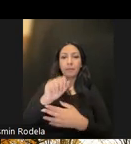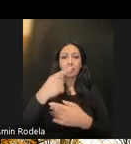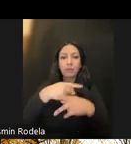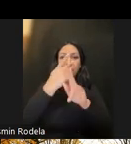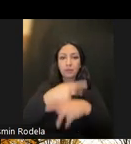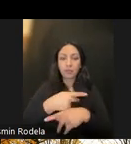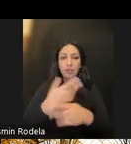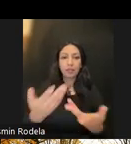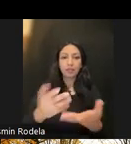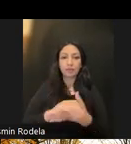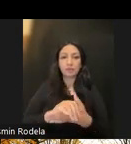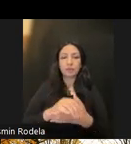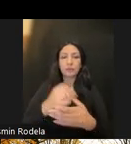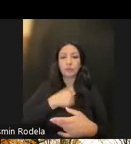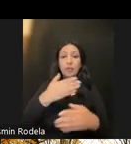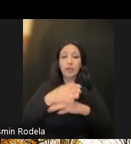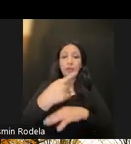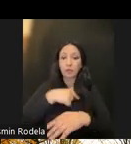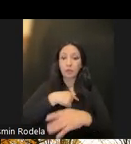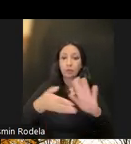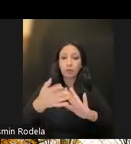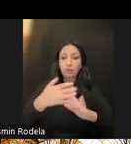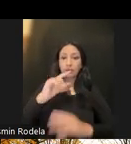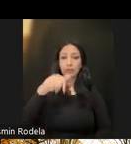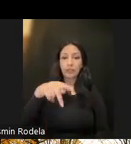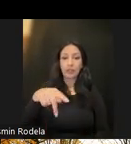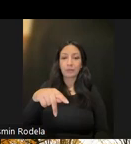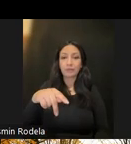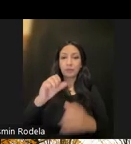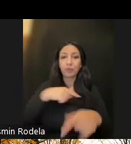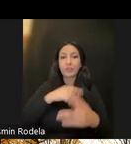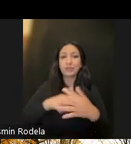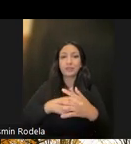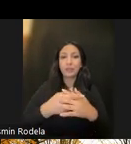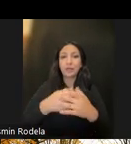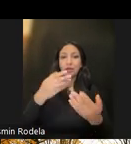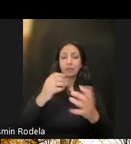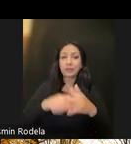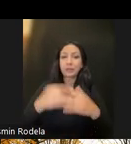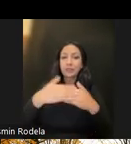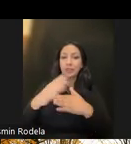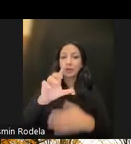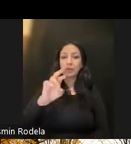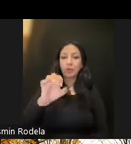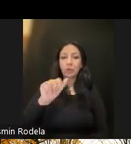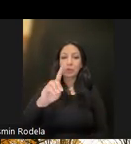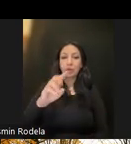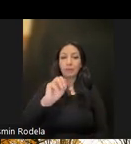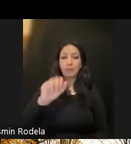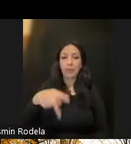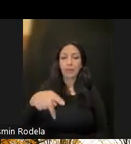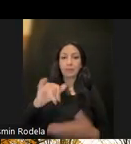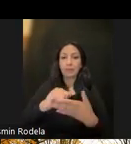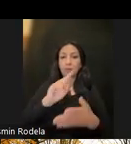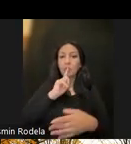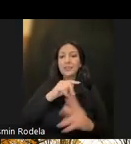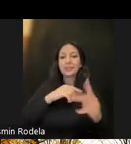sorry, after we produce the gap analysis, we will begin launch of the roadmap development. And so that will be kind of the